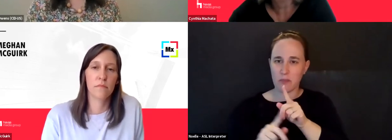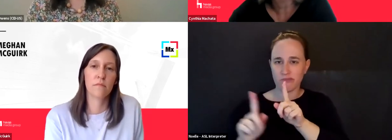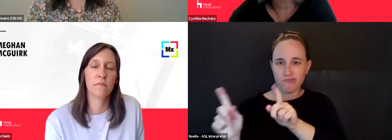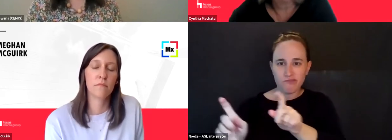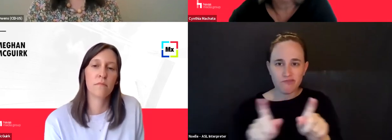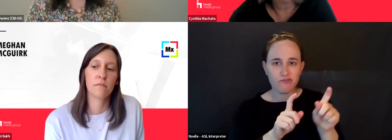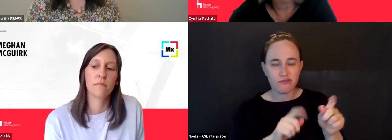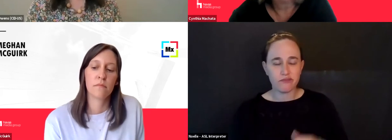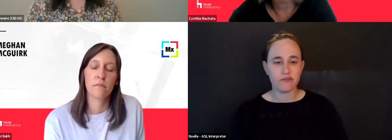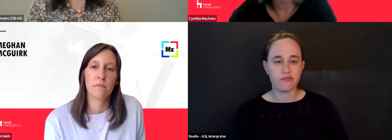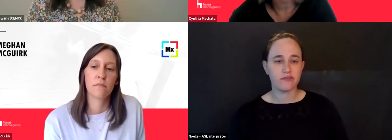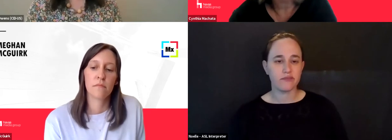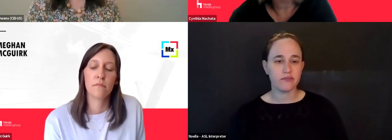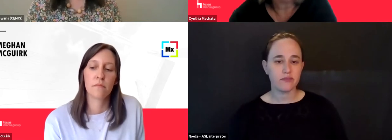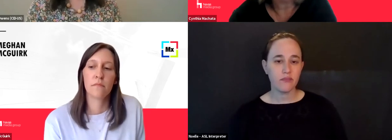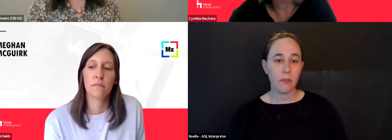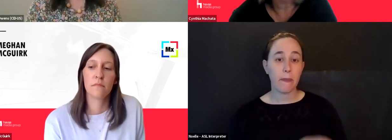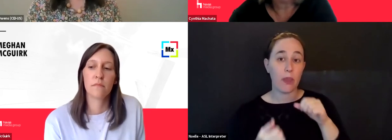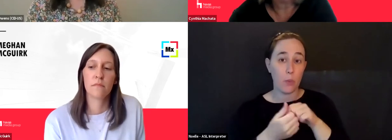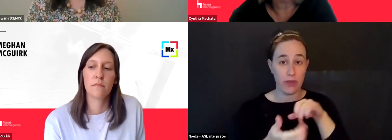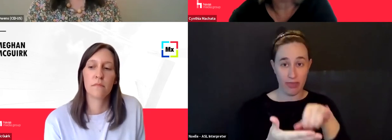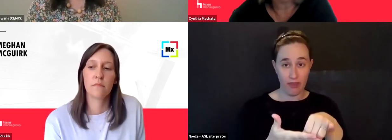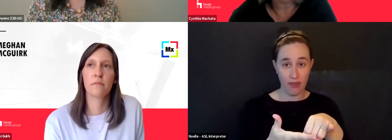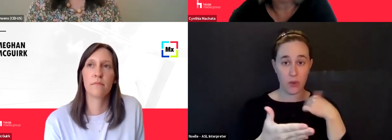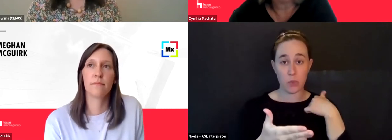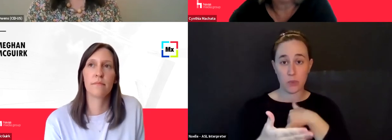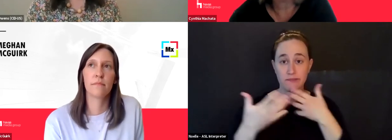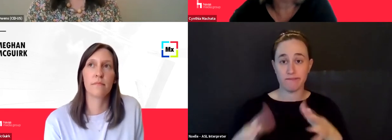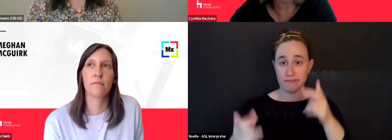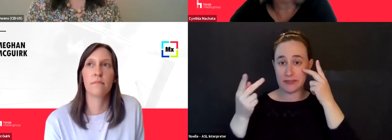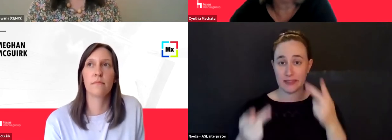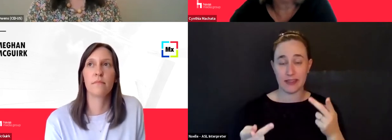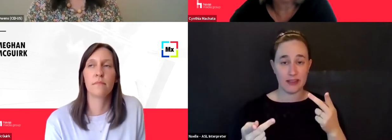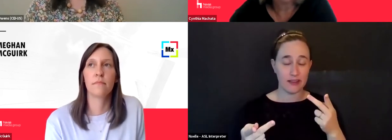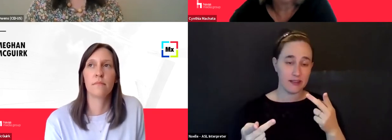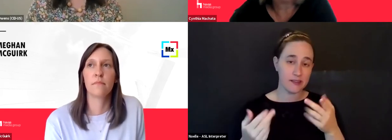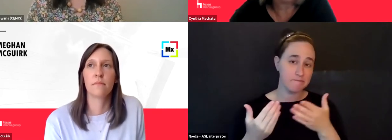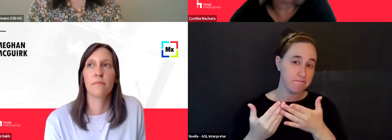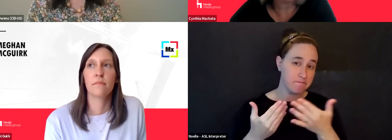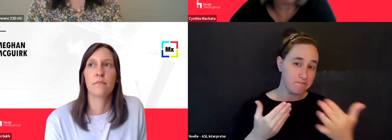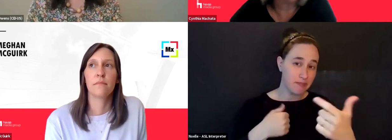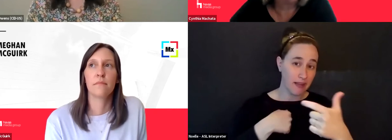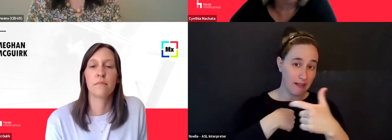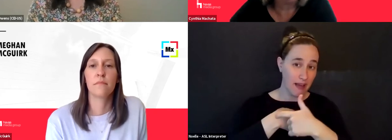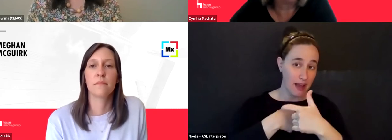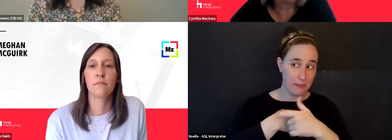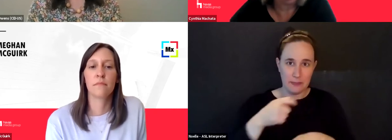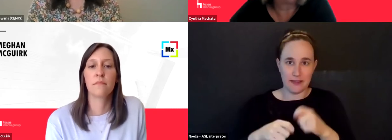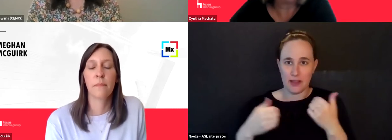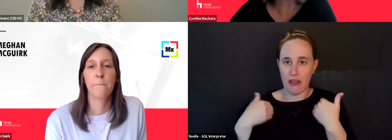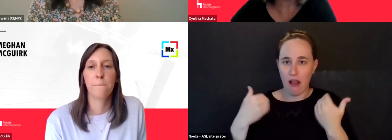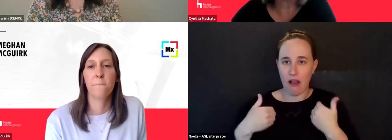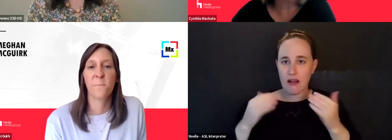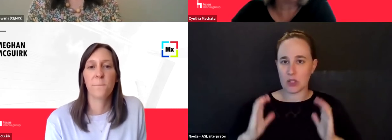and, you know, with that, we see that, um, over time, particularly younger consumers,